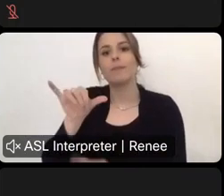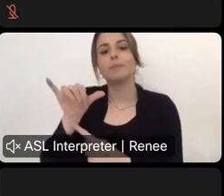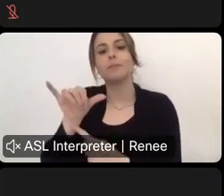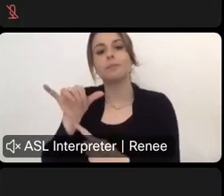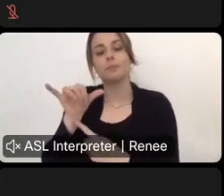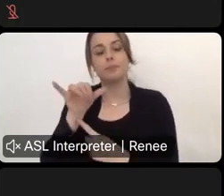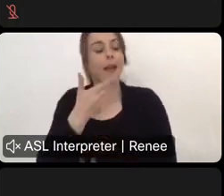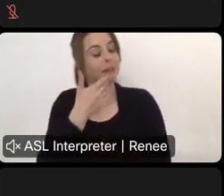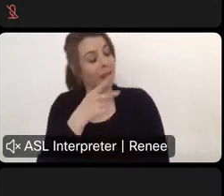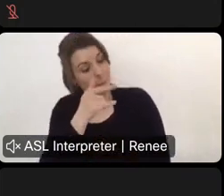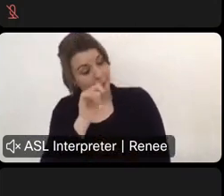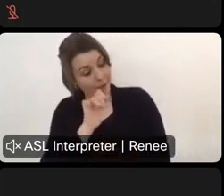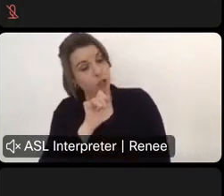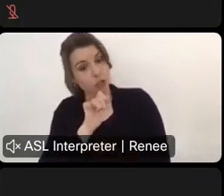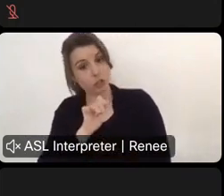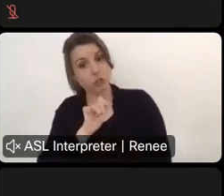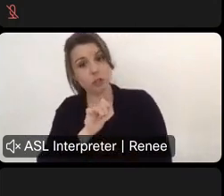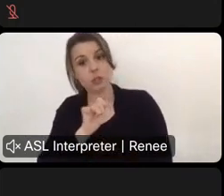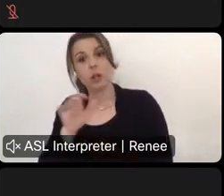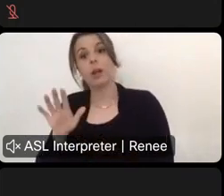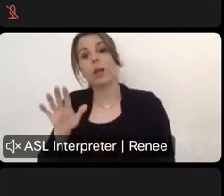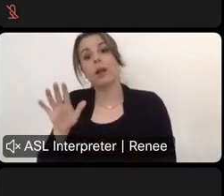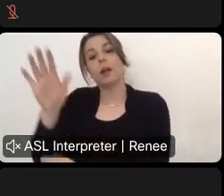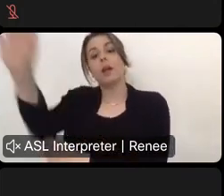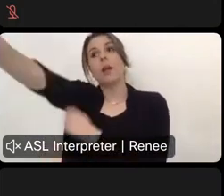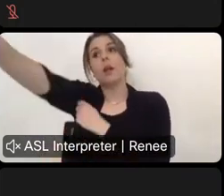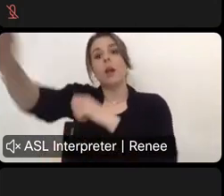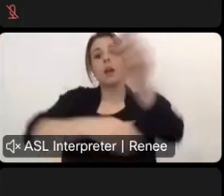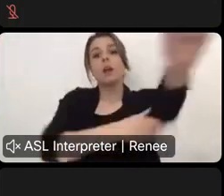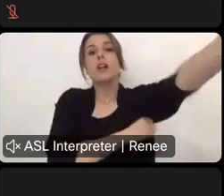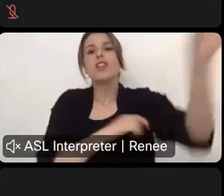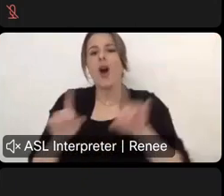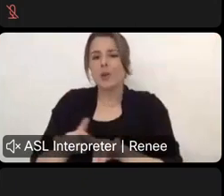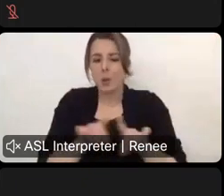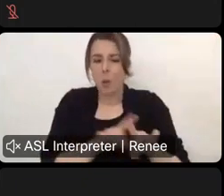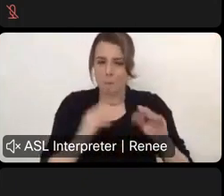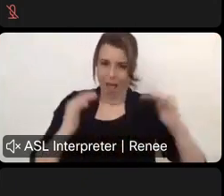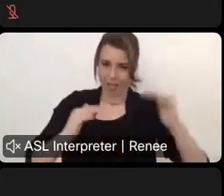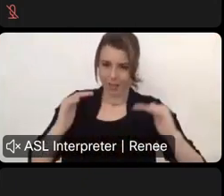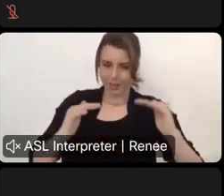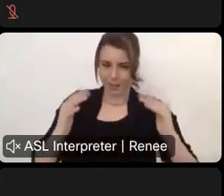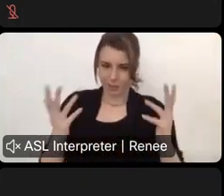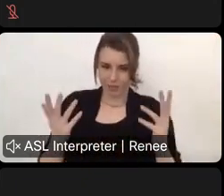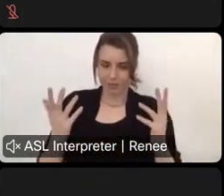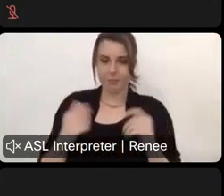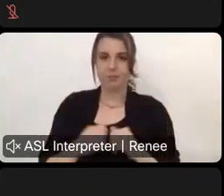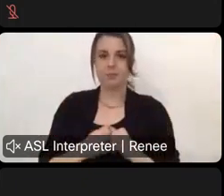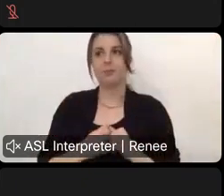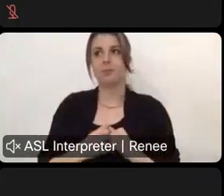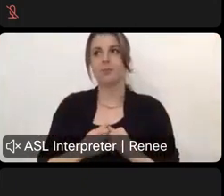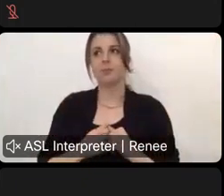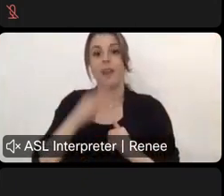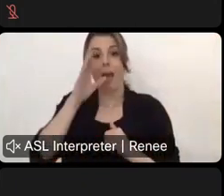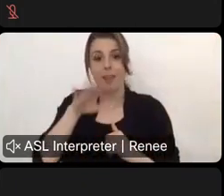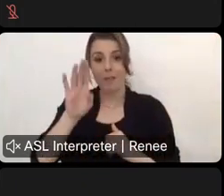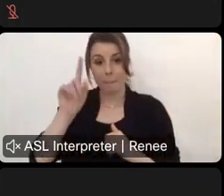Page. Thank you for that comment. Um, and, and there's also kind of that balanced discussion of, of, of where we're at. For example, at elephant beetle